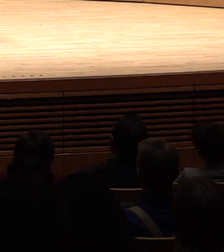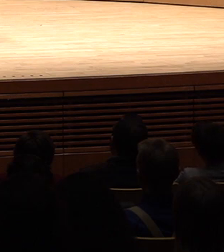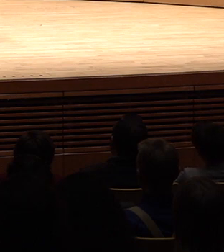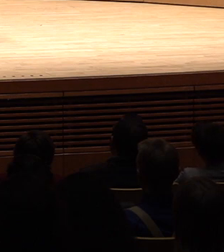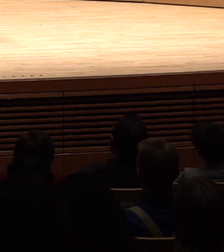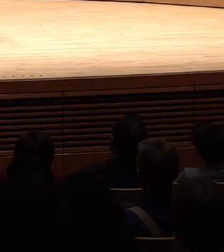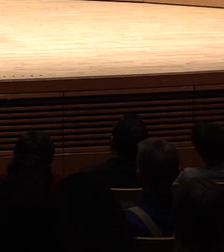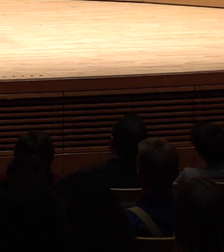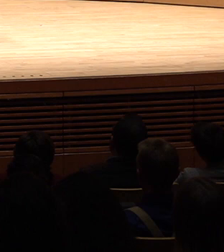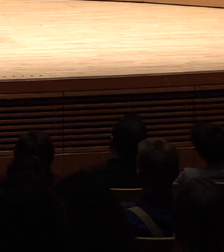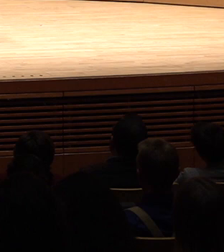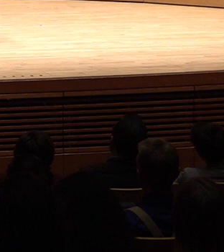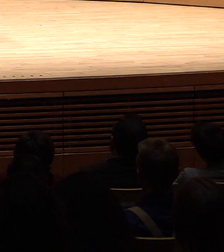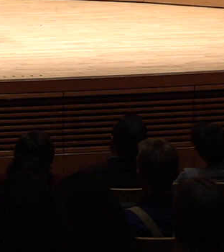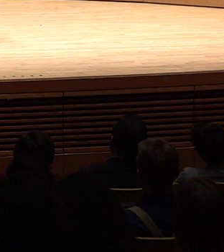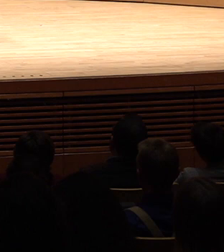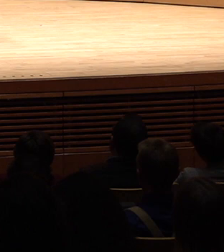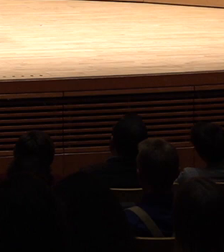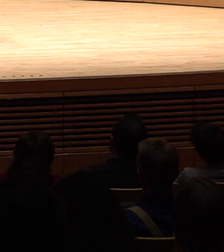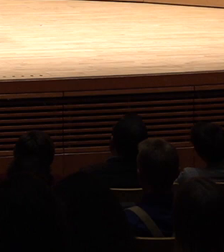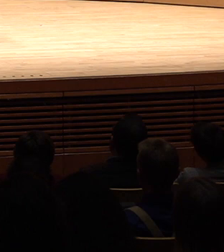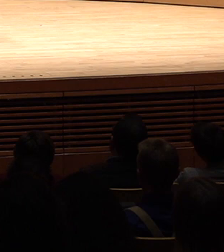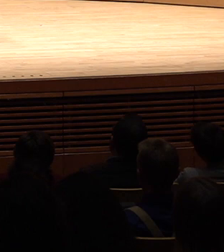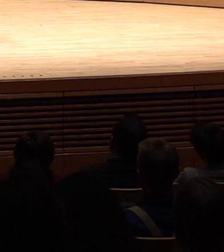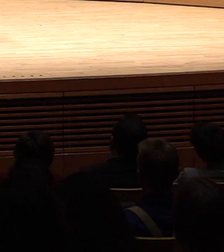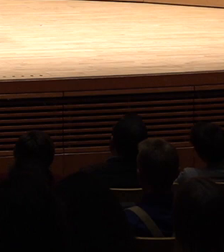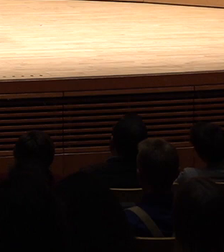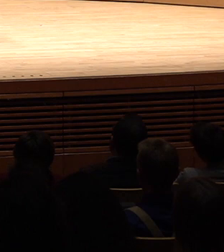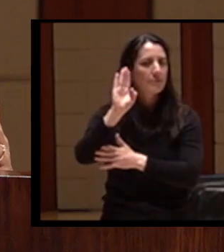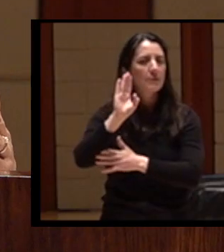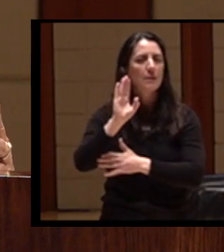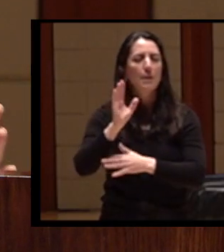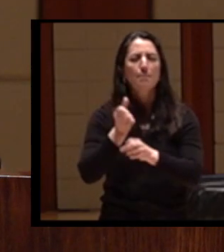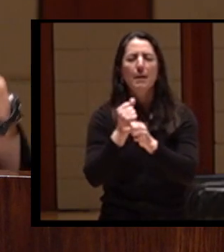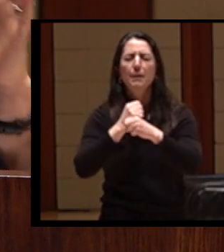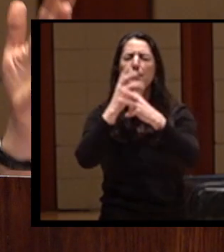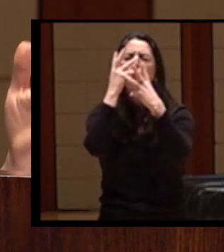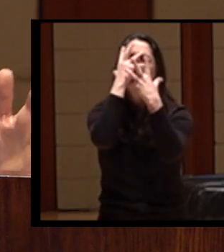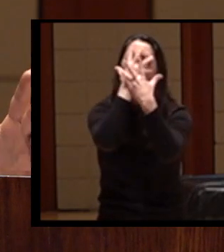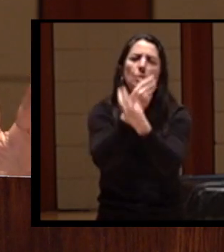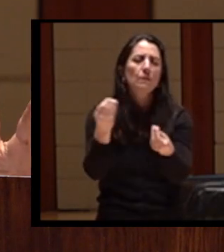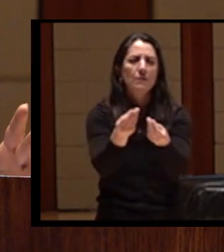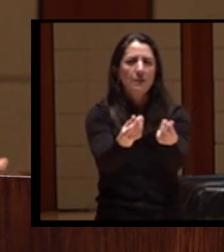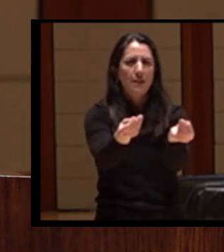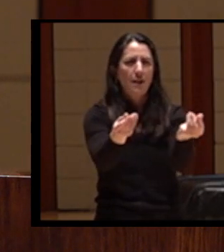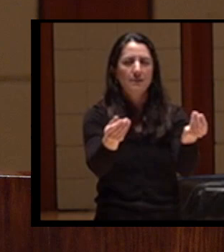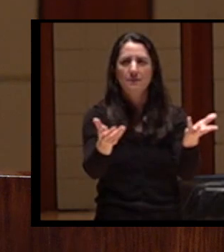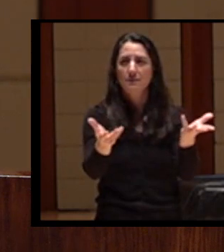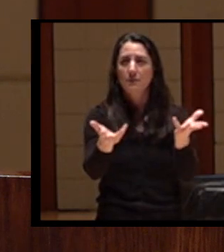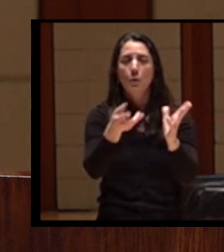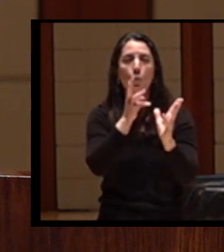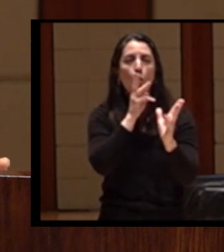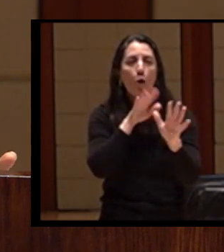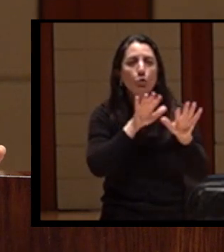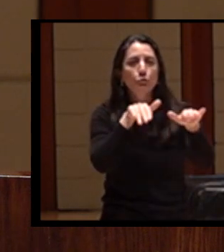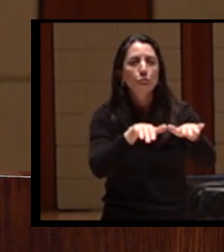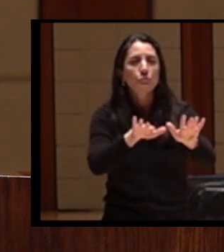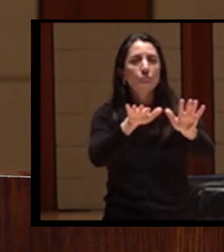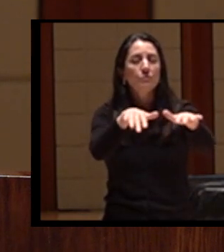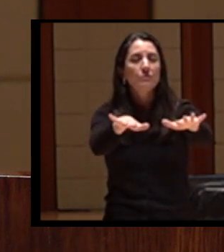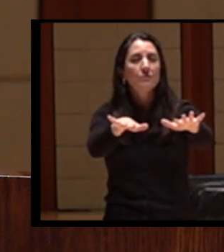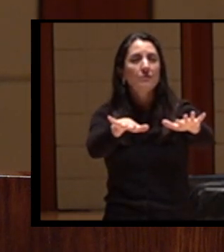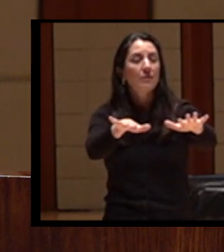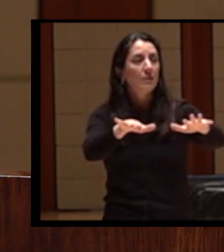land, then made the water and the rivers and the oceans, and made the ten immortal souls, the animals,